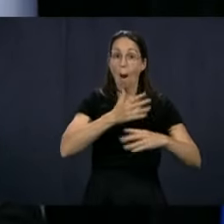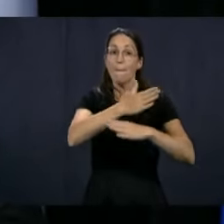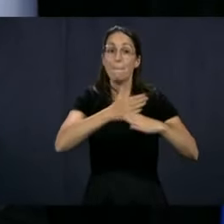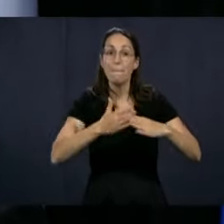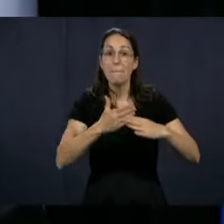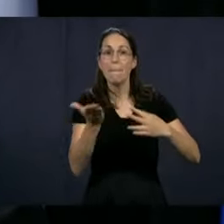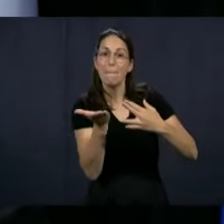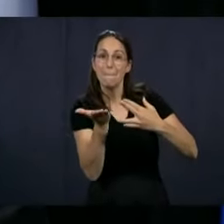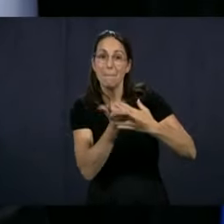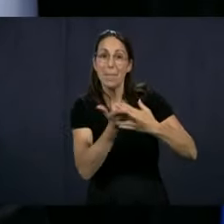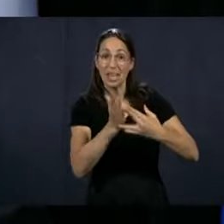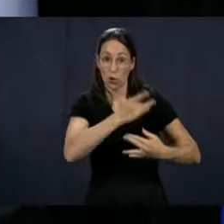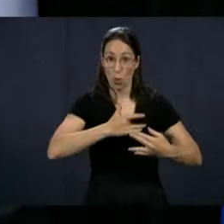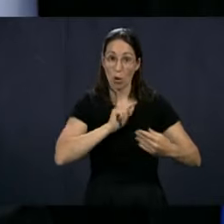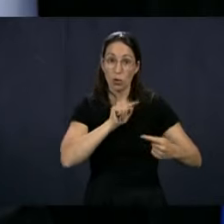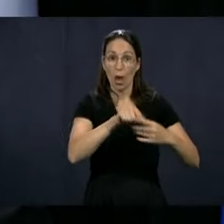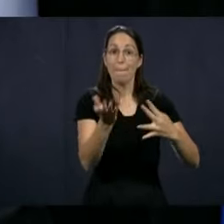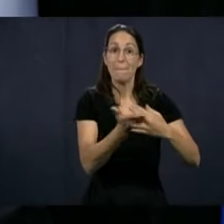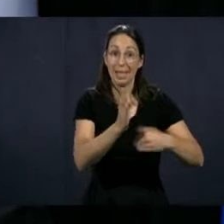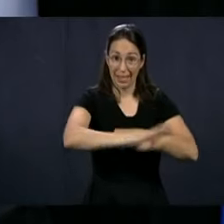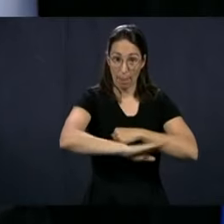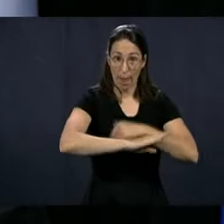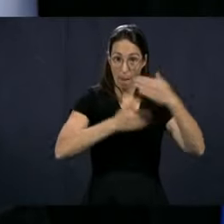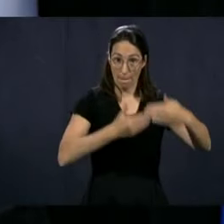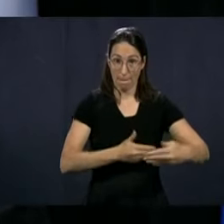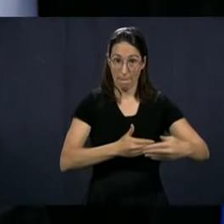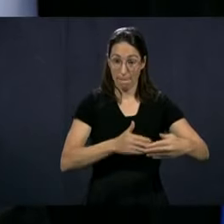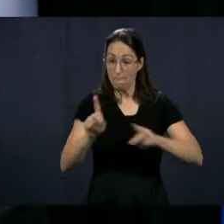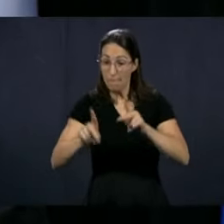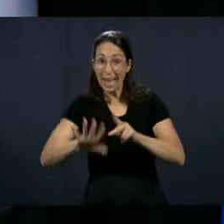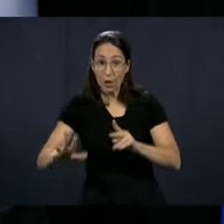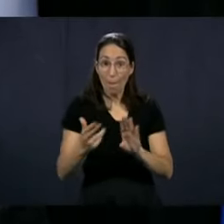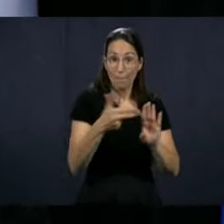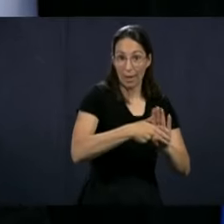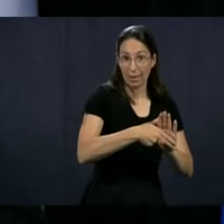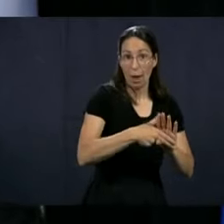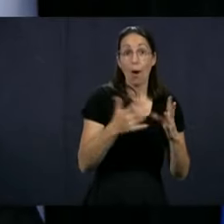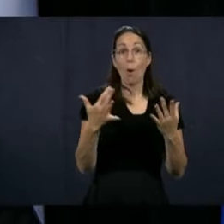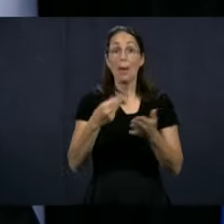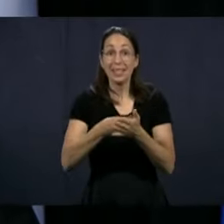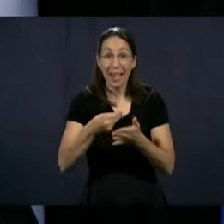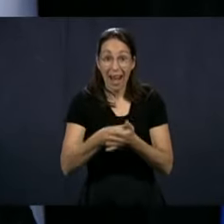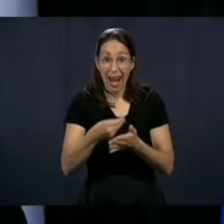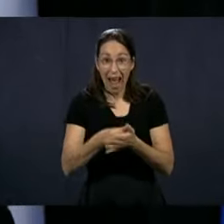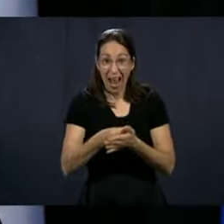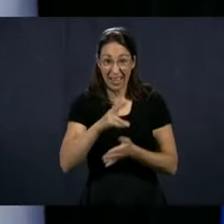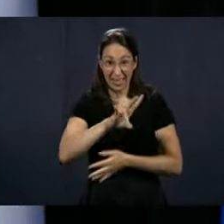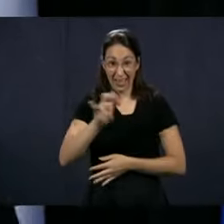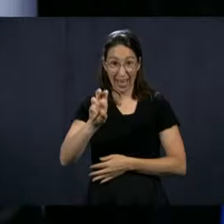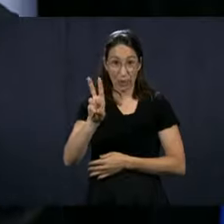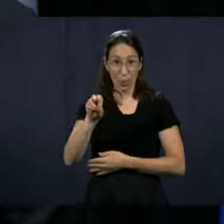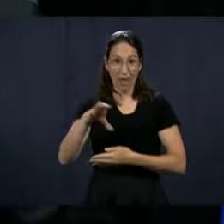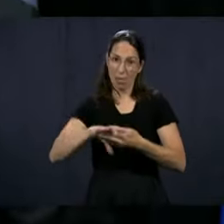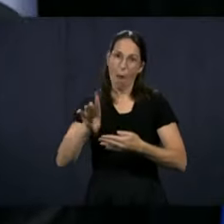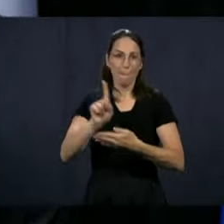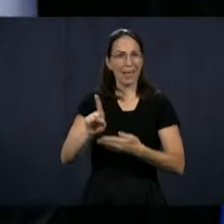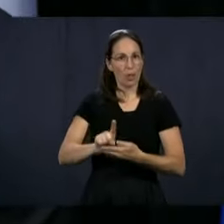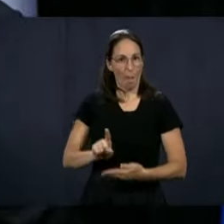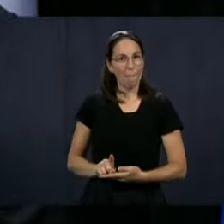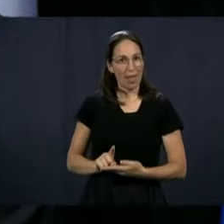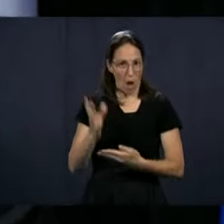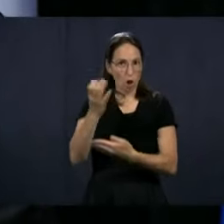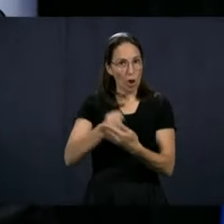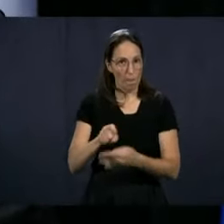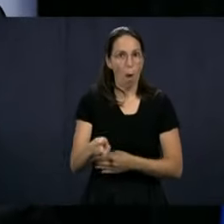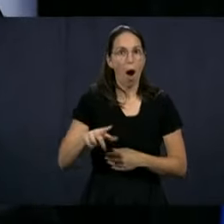three-month period, during which the people would get $760 per